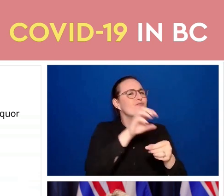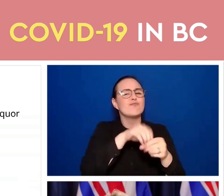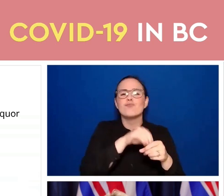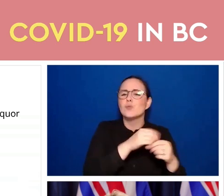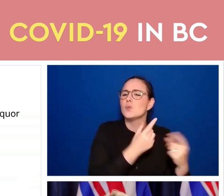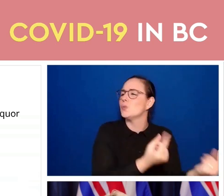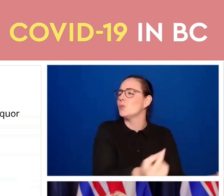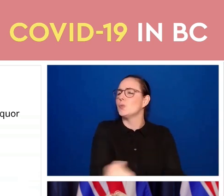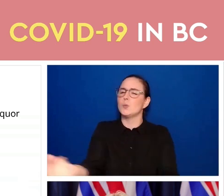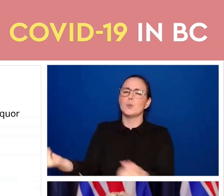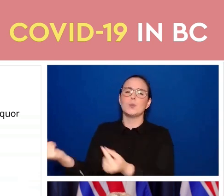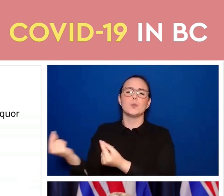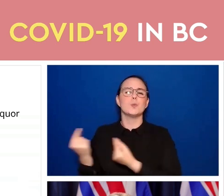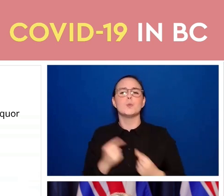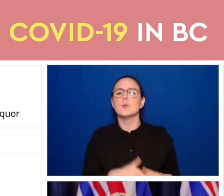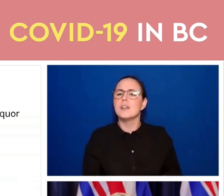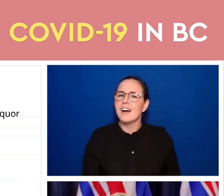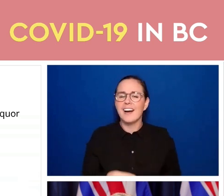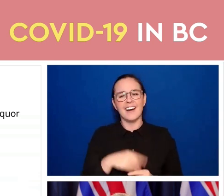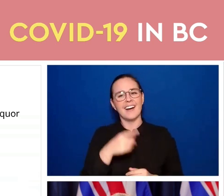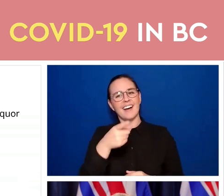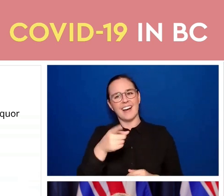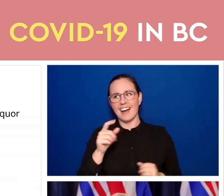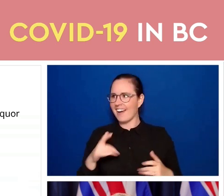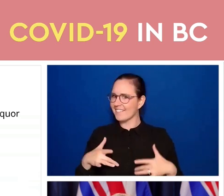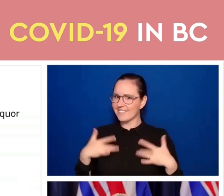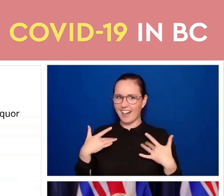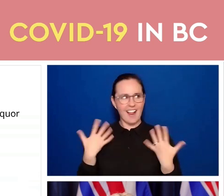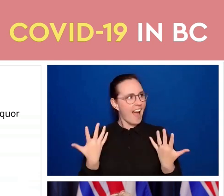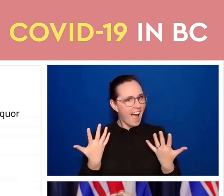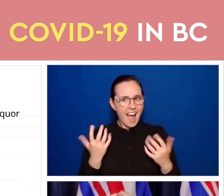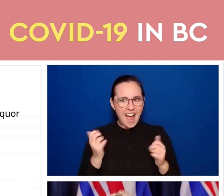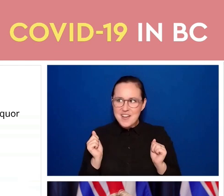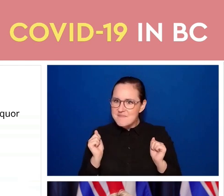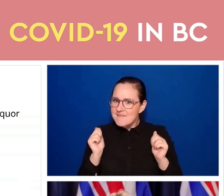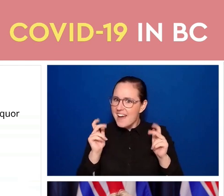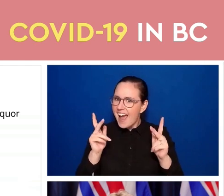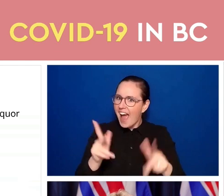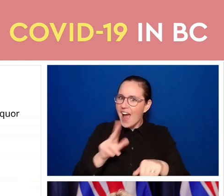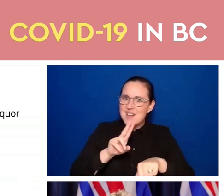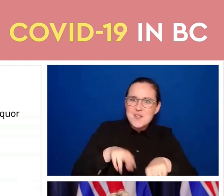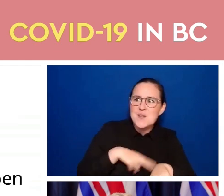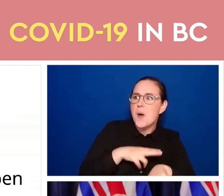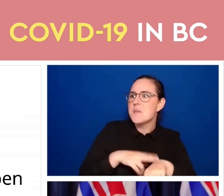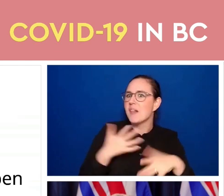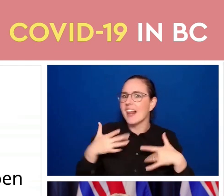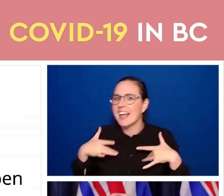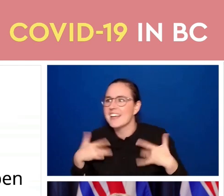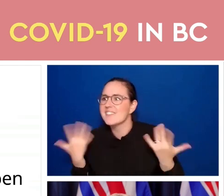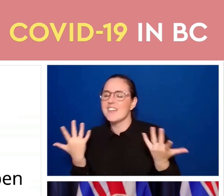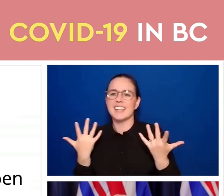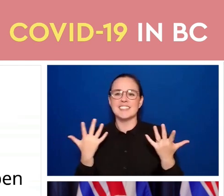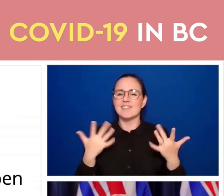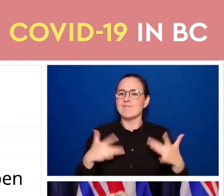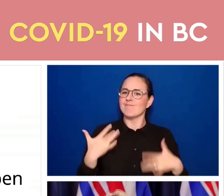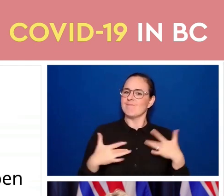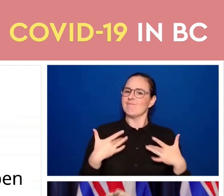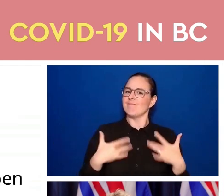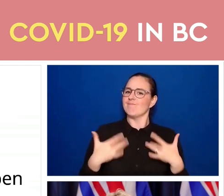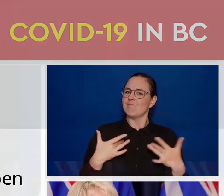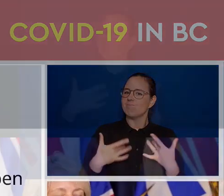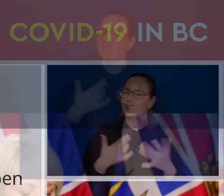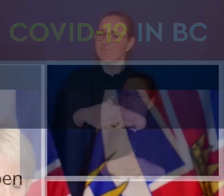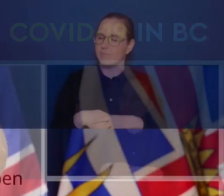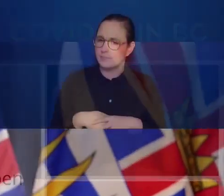to what existed before the COVID-19 pandemic. I understand that people are tired and